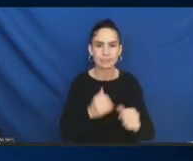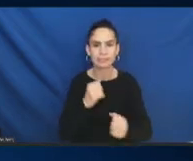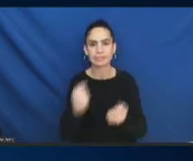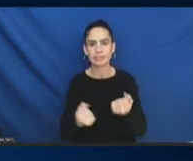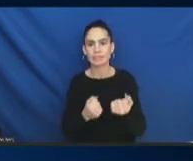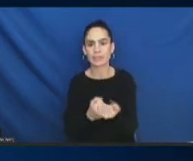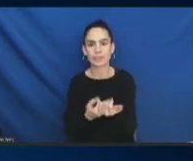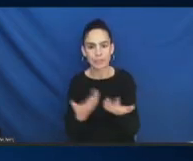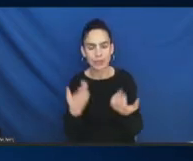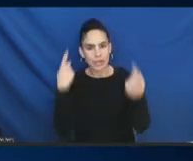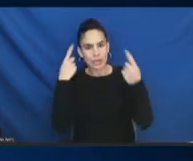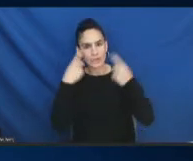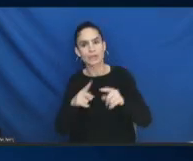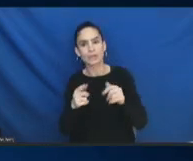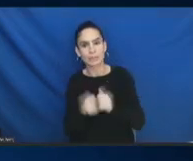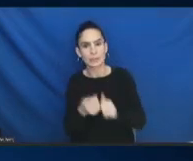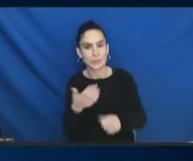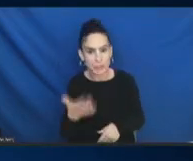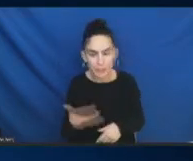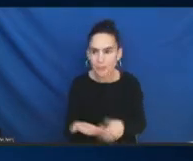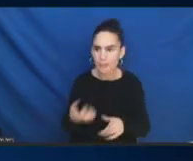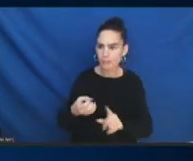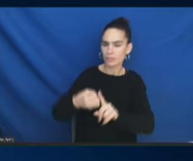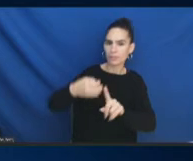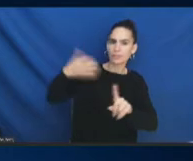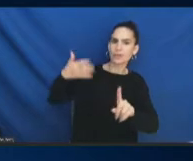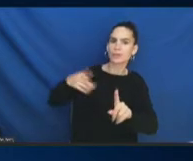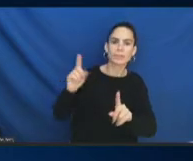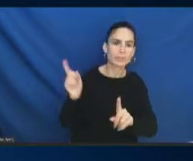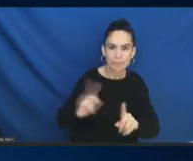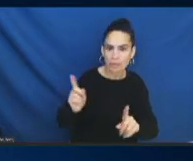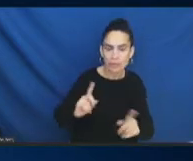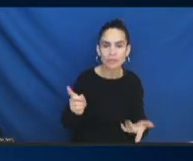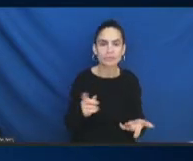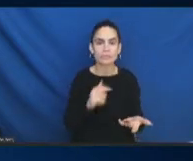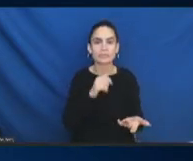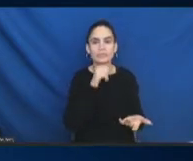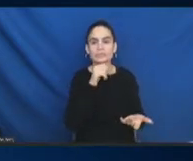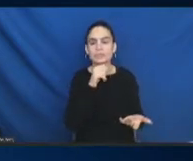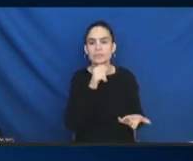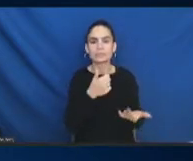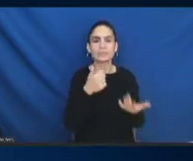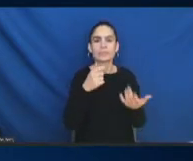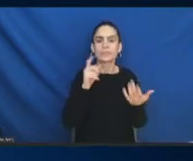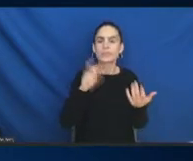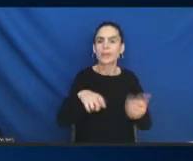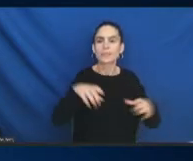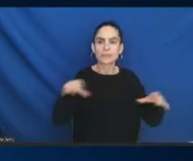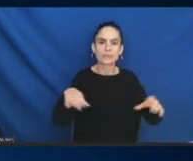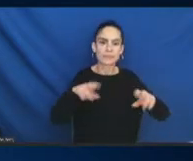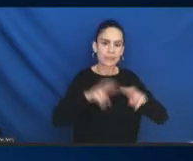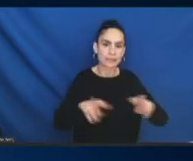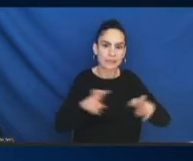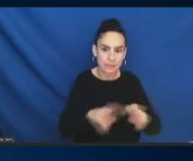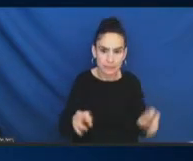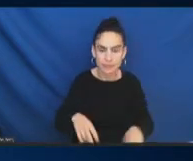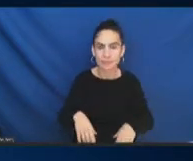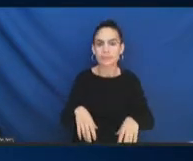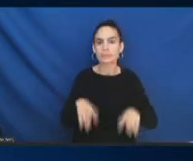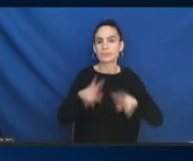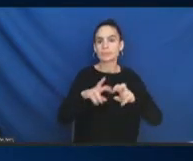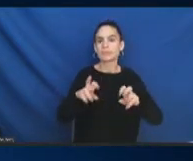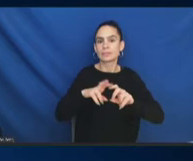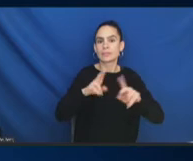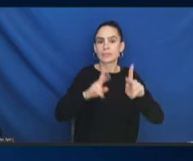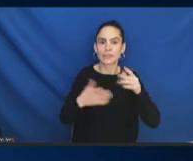to build to, as opposed to needing to redo an assessment, because I think the assessments are already, people have them. So, I think what we